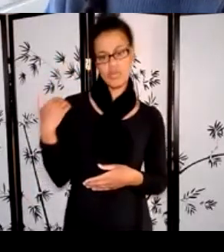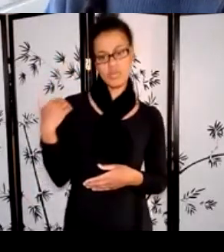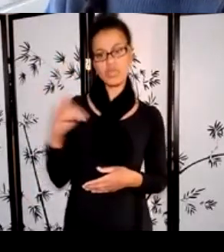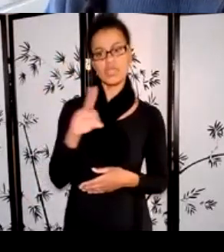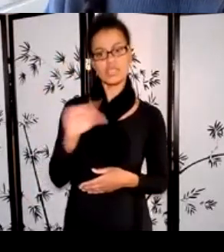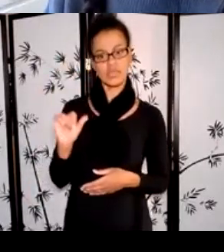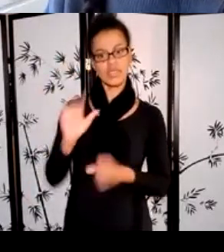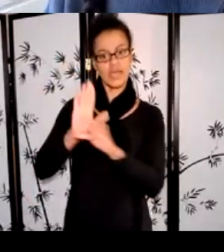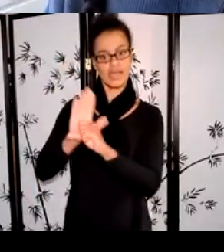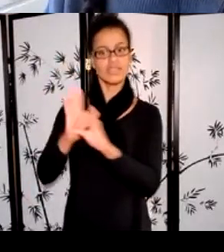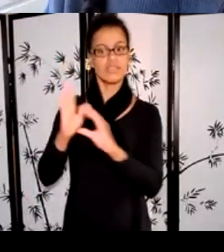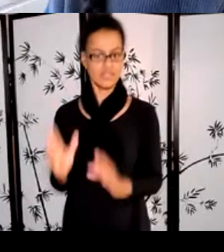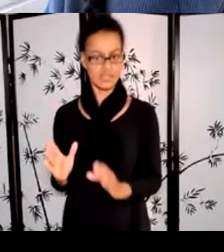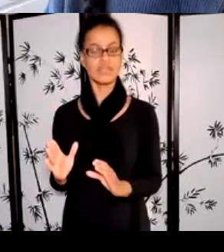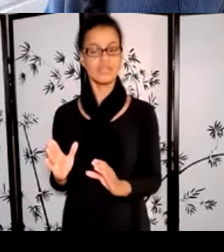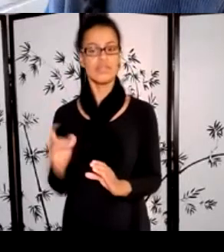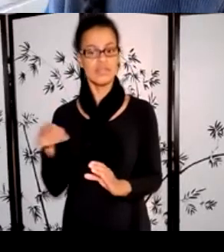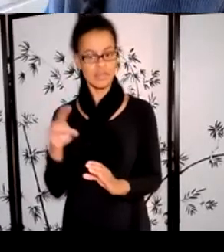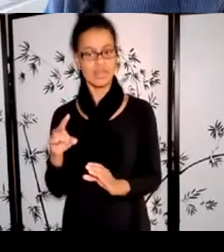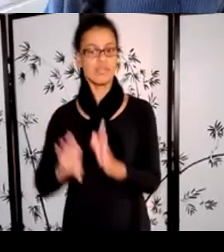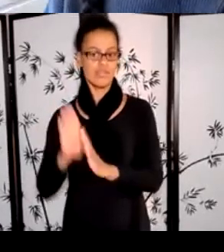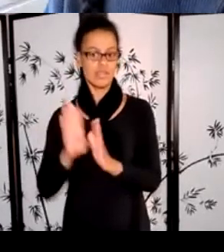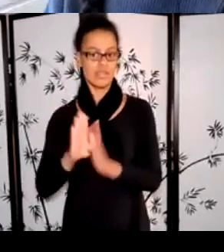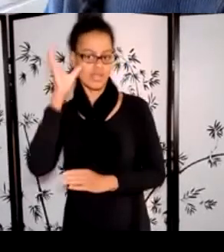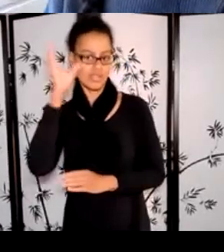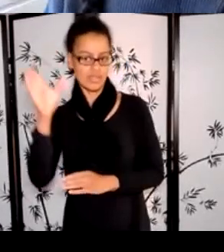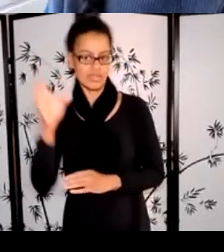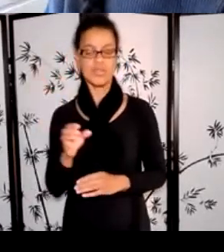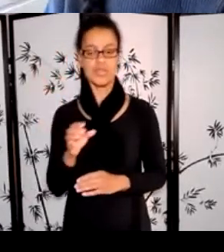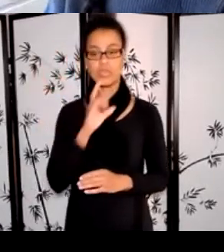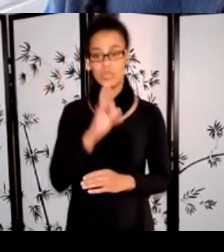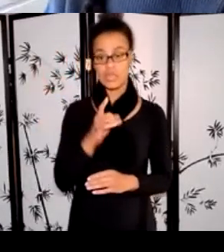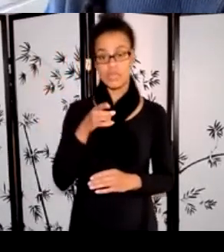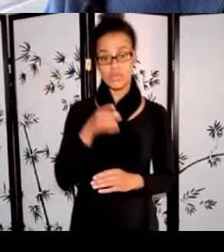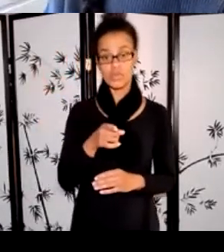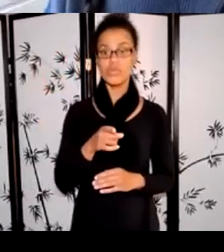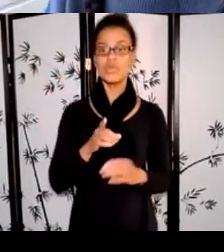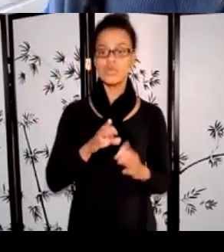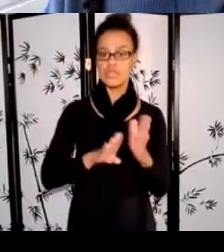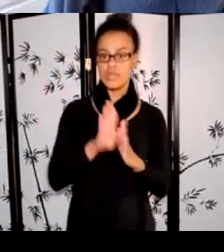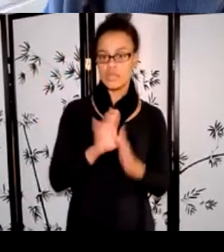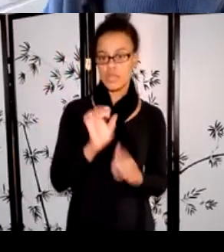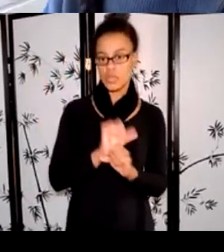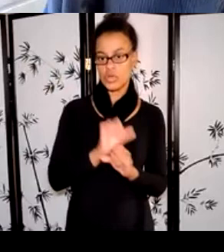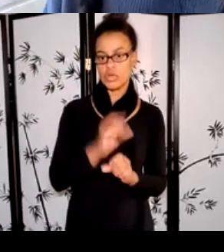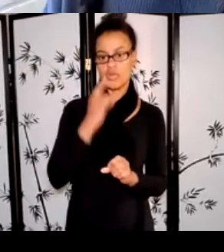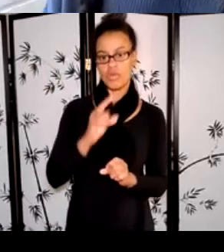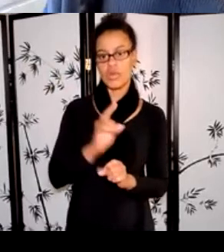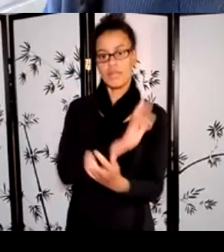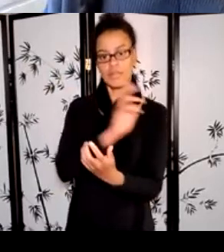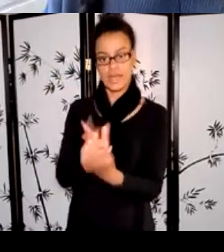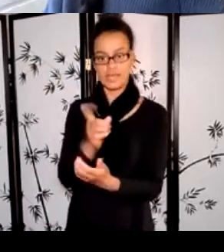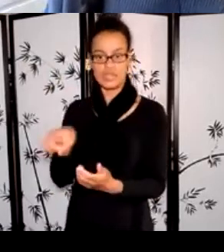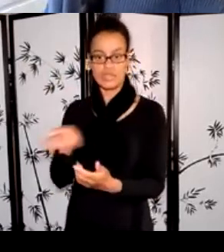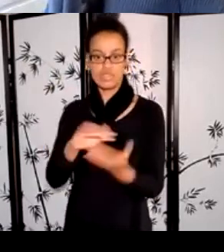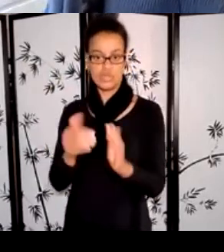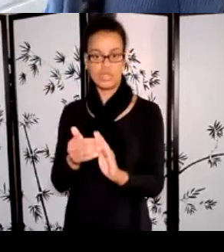about or for a specific community, that community needs to be actively engaged, ideally from the beginning, and there needs to